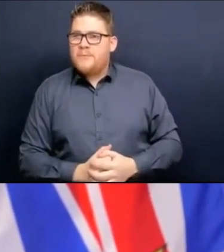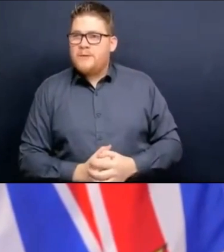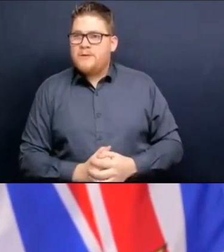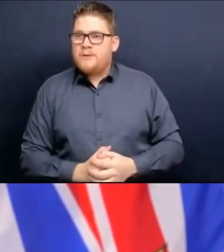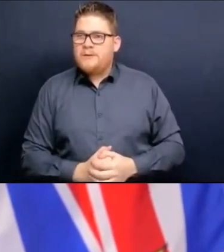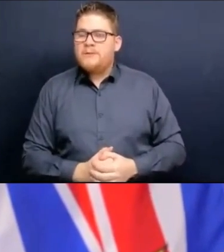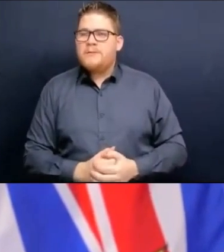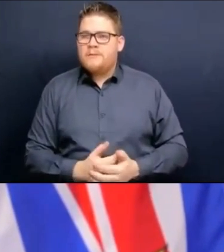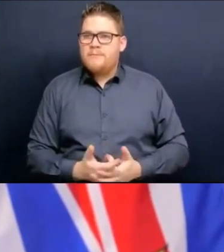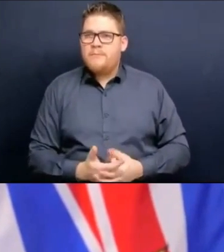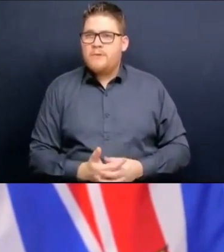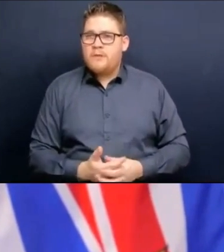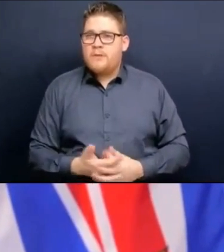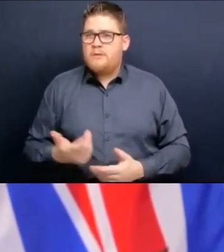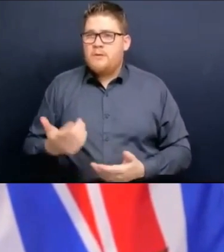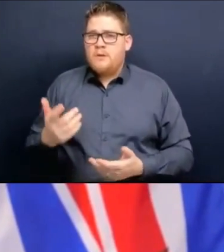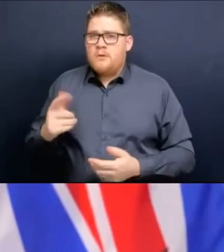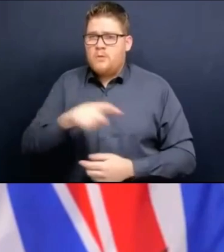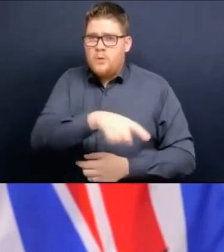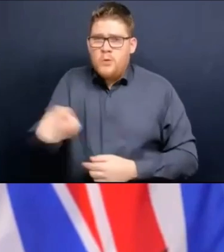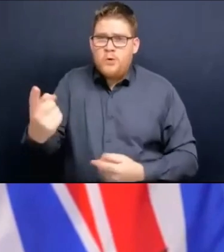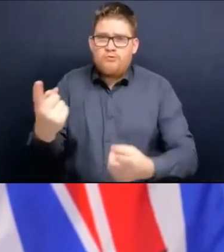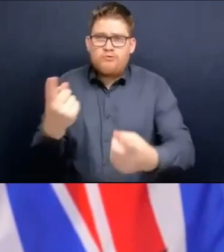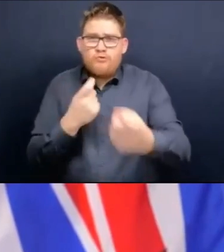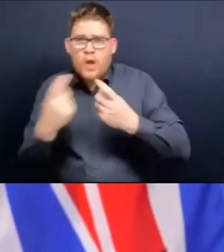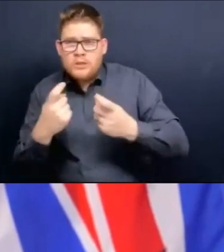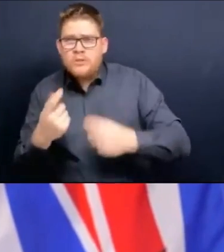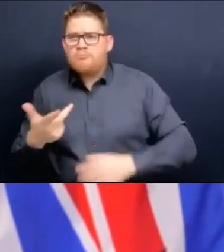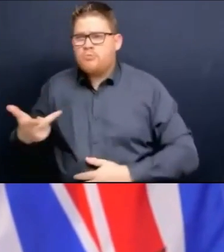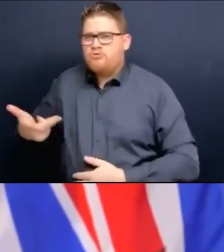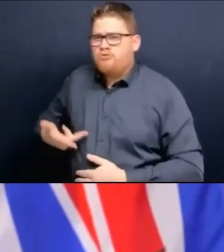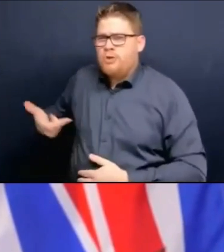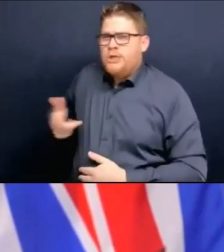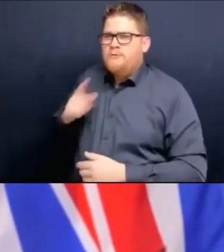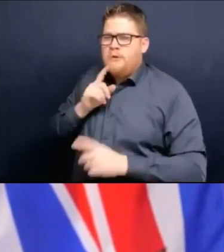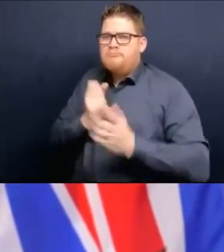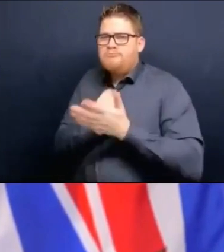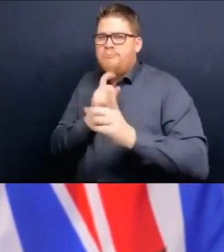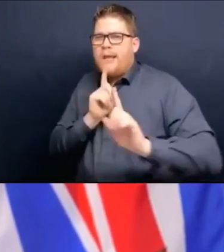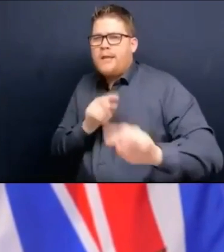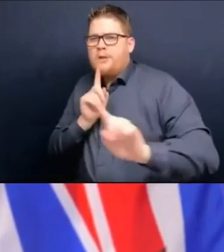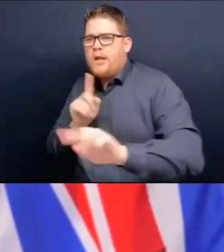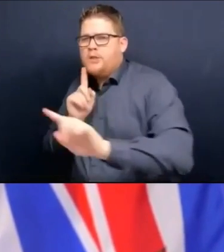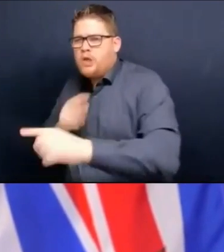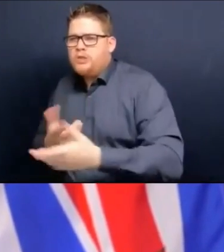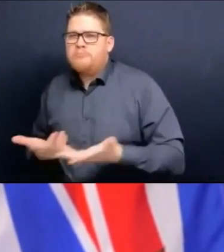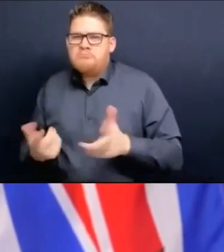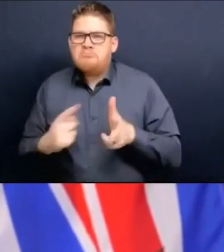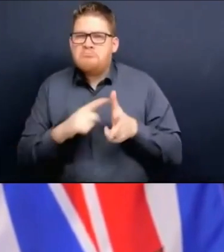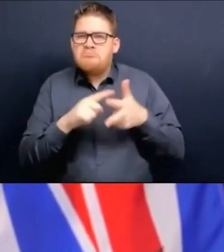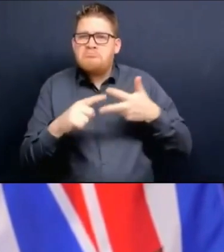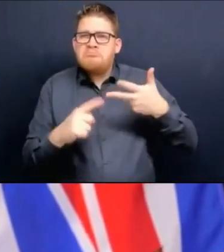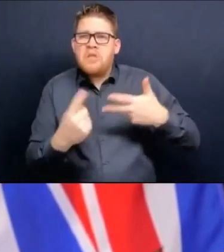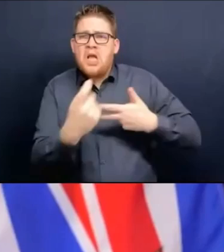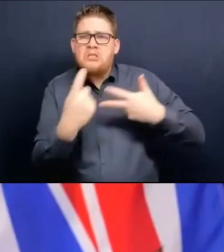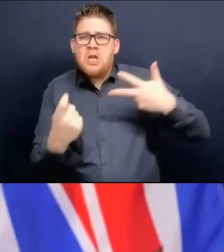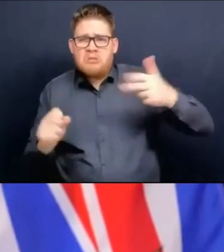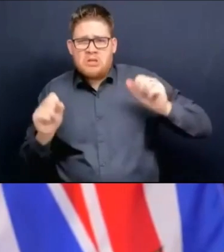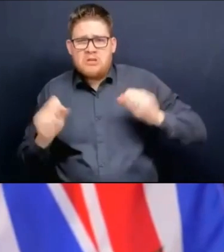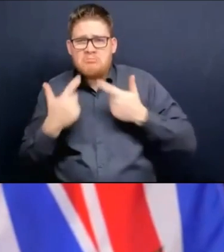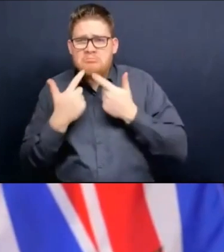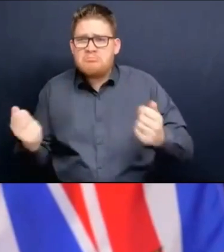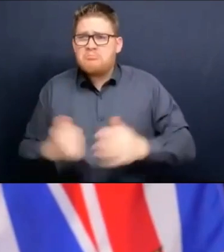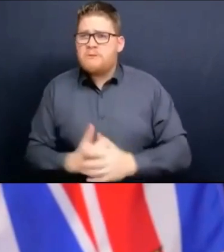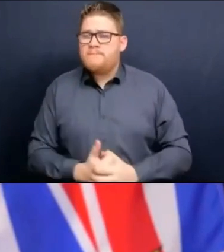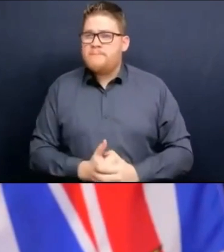up and offer a solution to whatever conundrum you have before you. Thank you, premier. As a reminder to media on the phone line, please